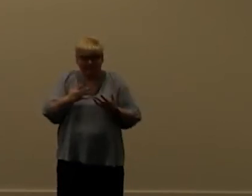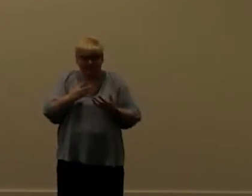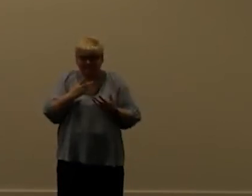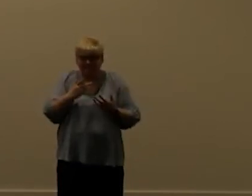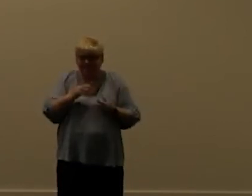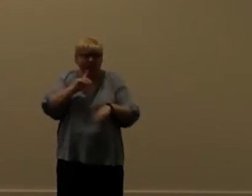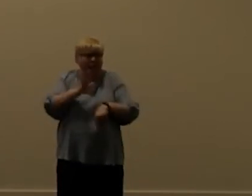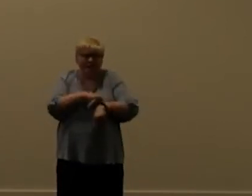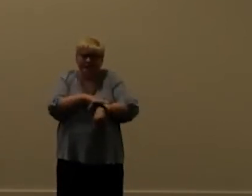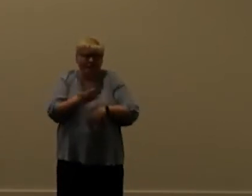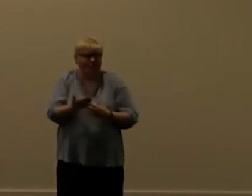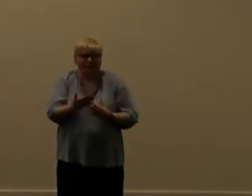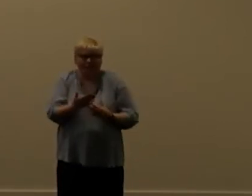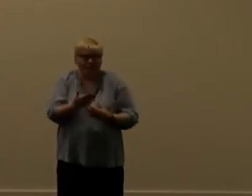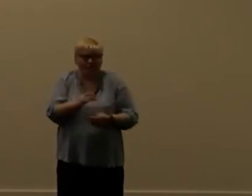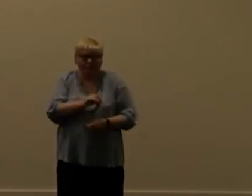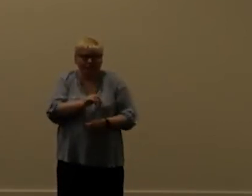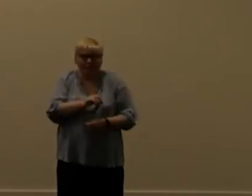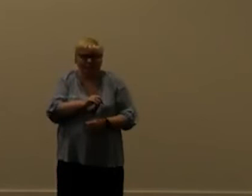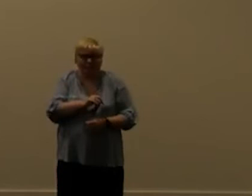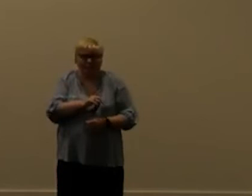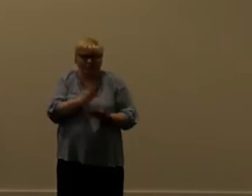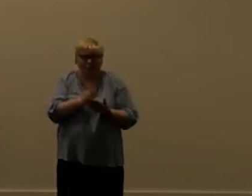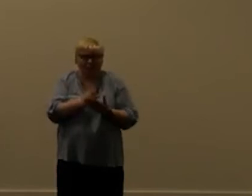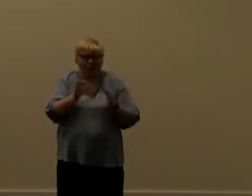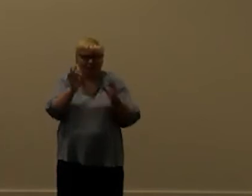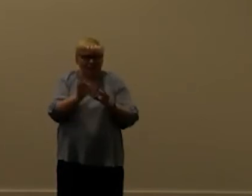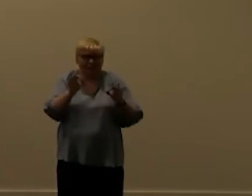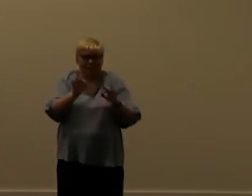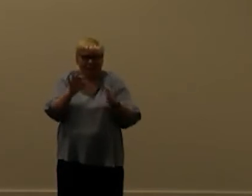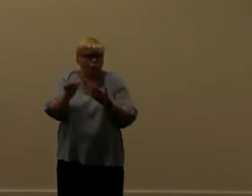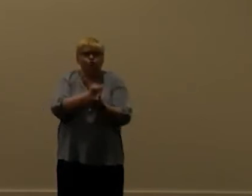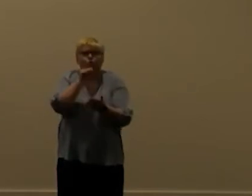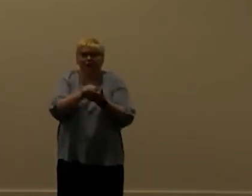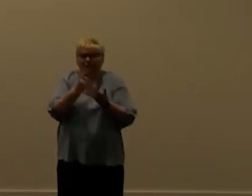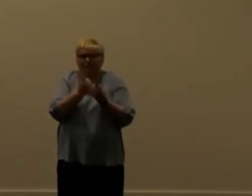i don't know it doesn't matter because it's there's not almost nothing that's white listed right now